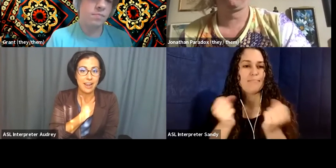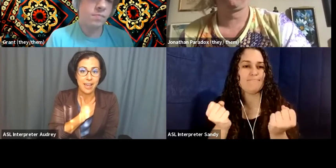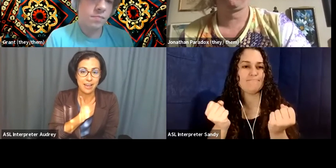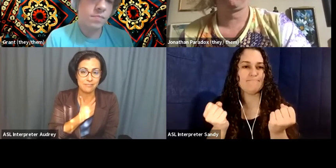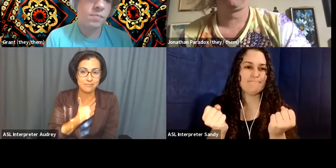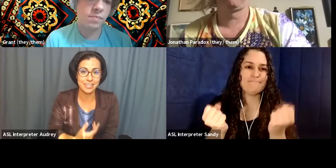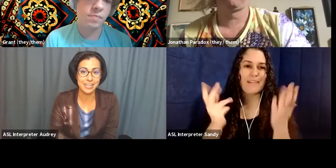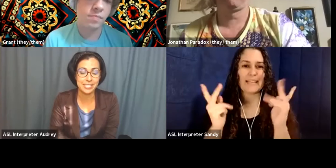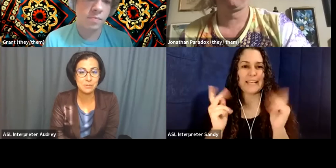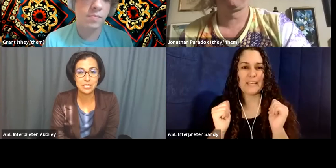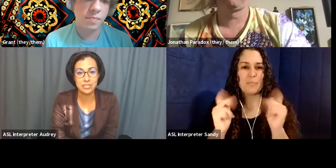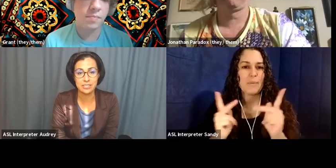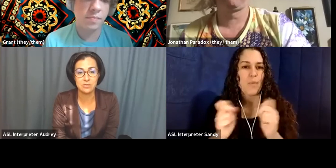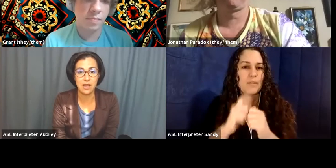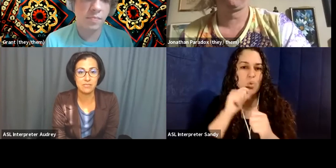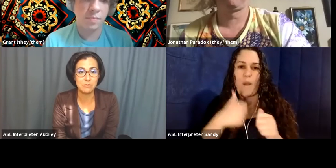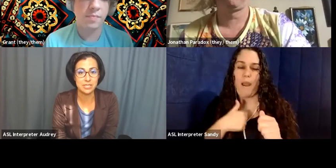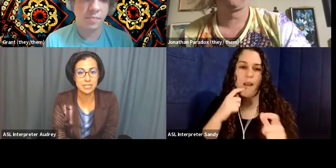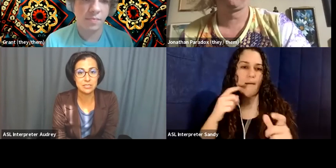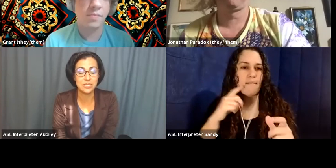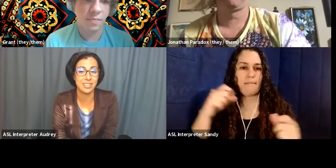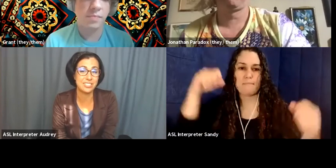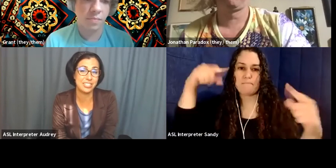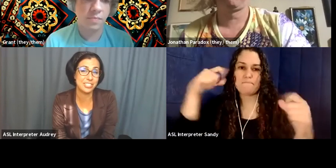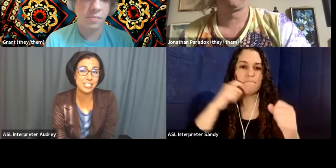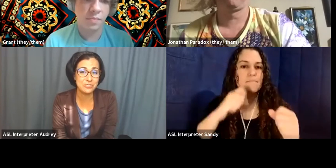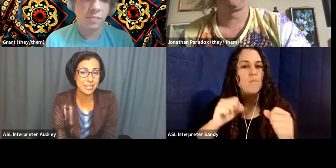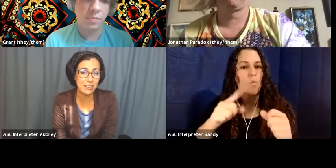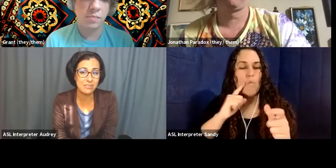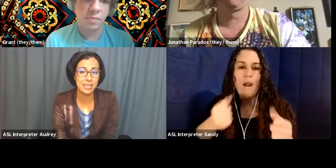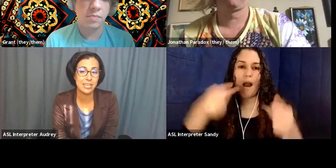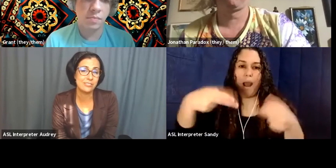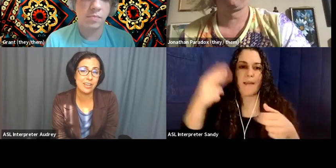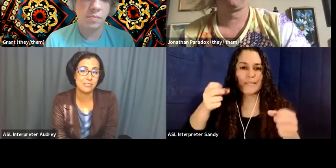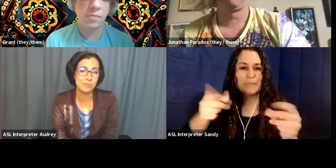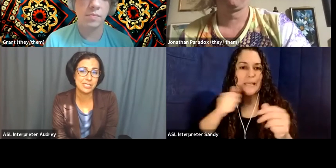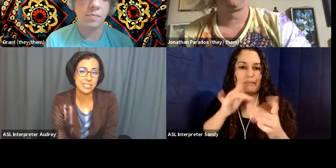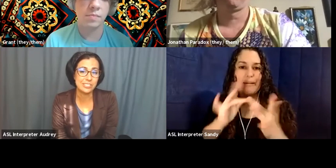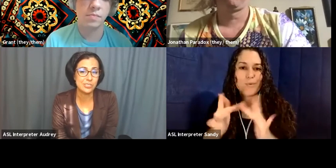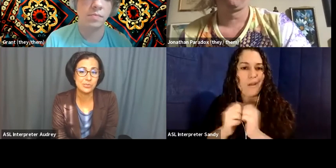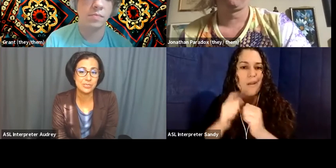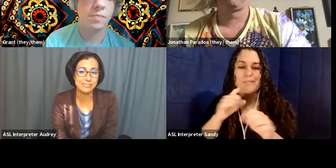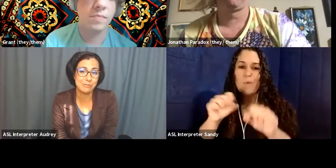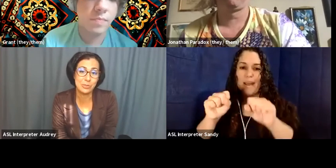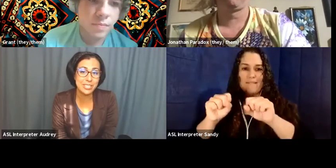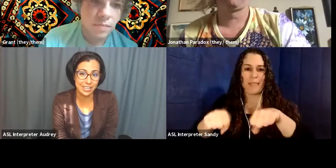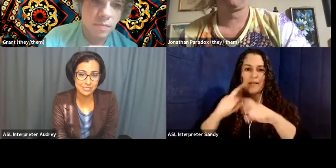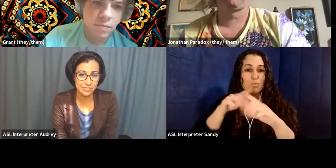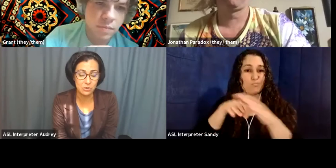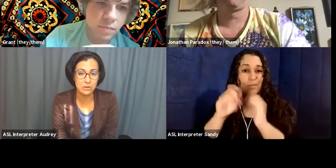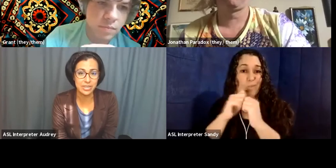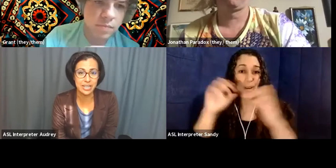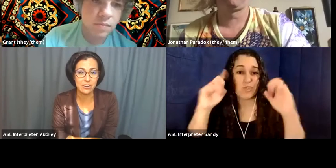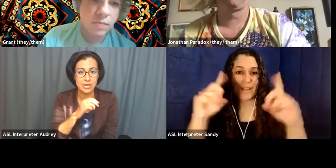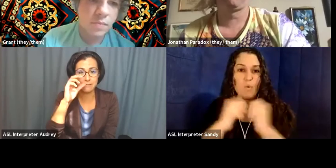that do not have a high speed internet, do not have the ability to connect to their education right now, do not have the ability to communicate